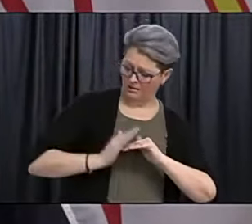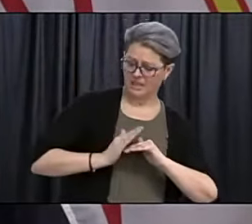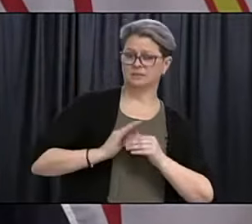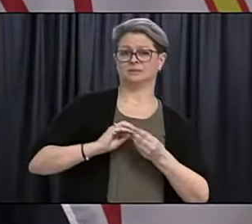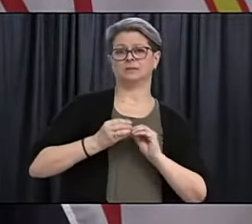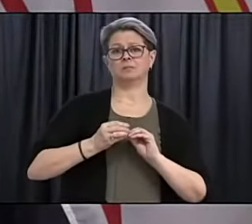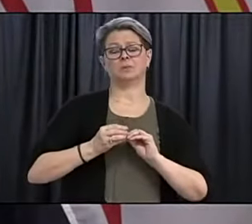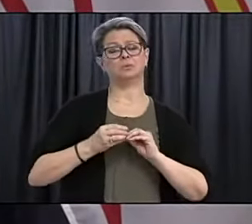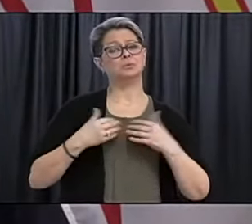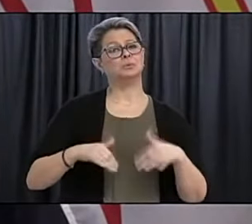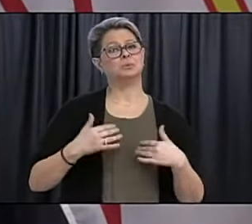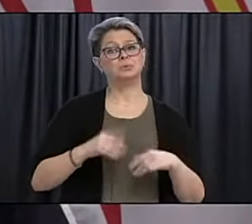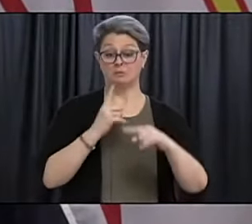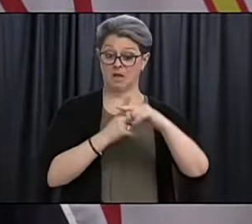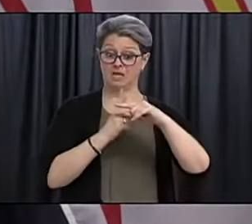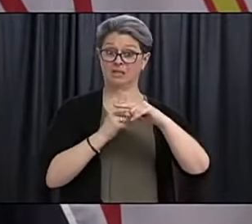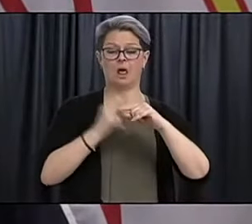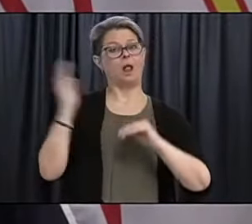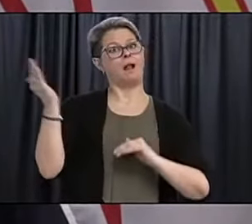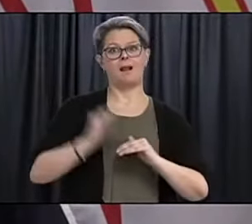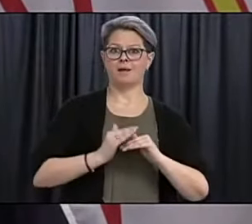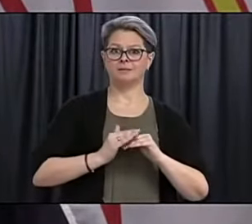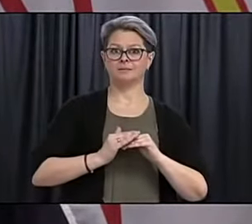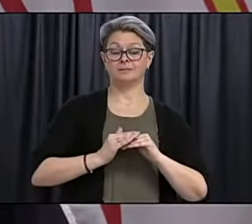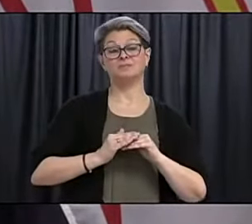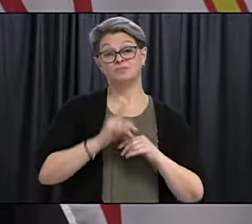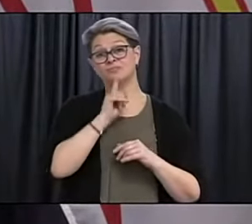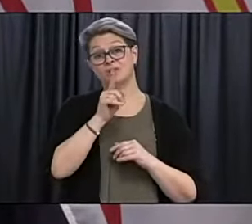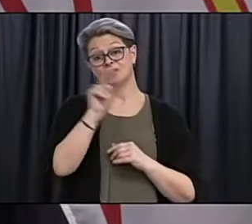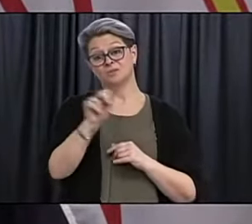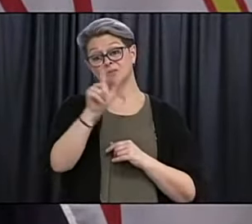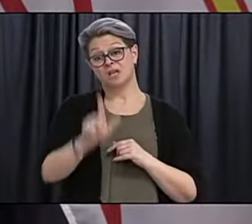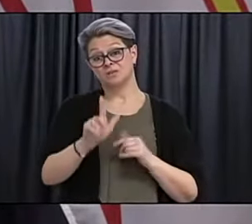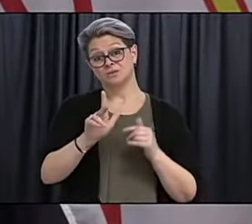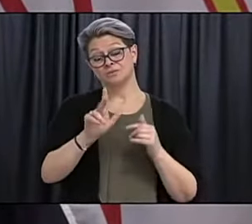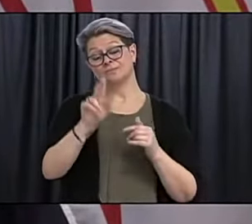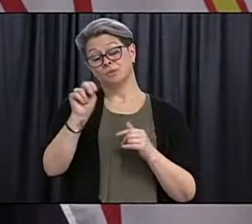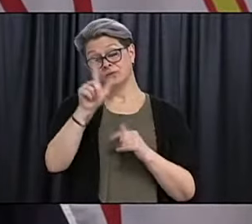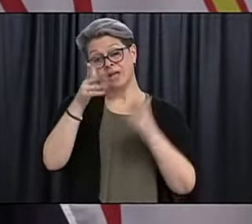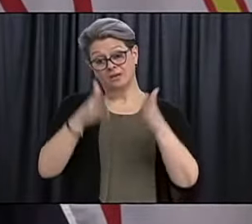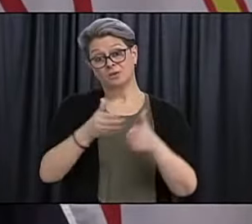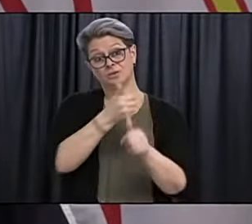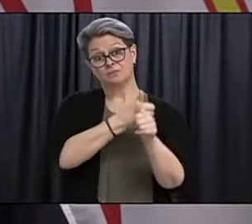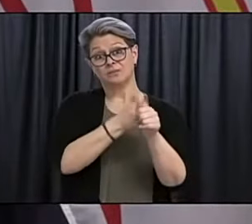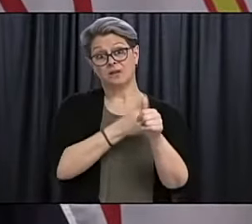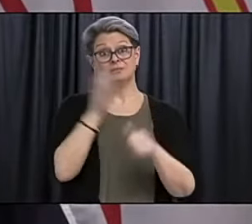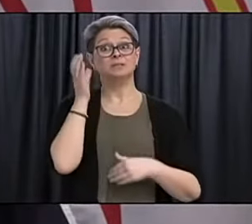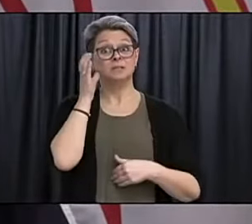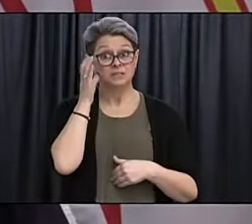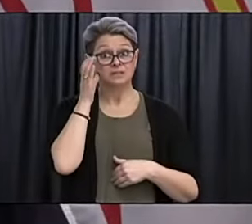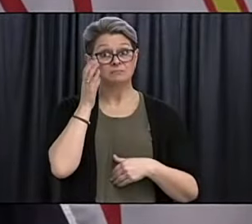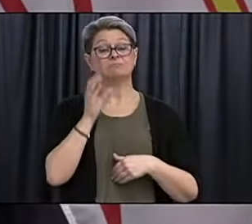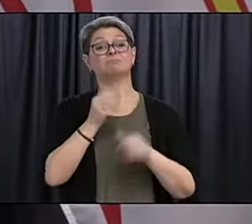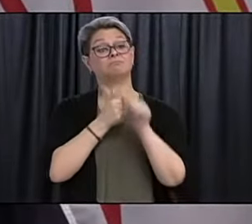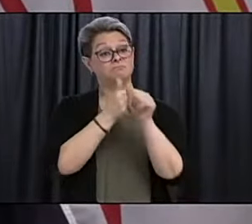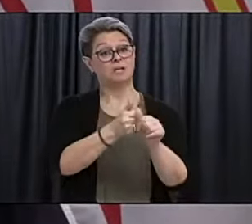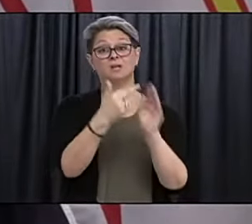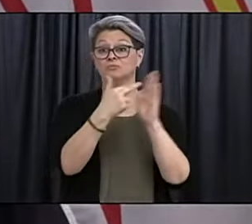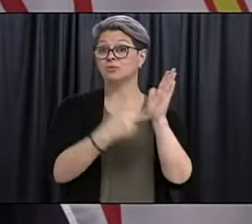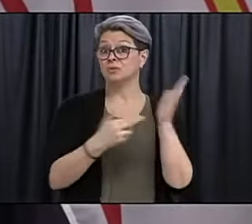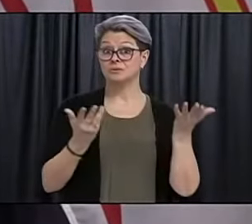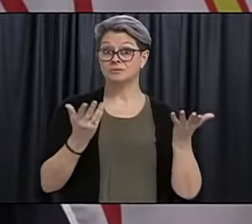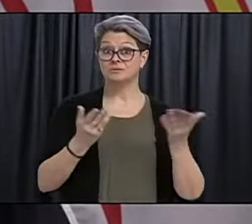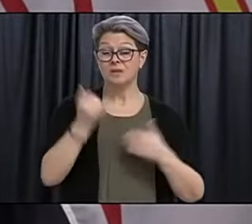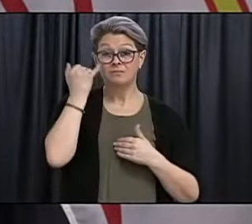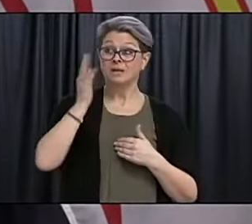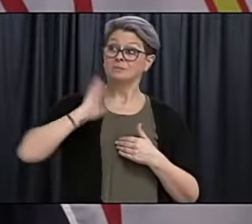um, and I think, you know, that people have listened and I think, I think this certainly, uh, scared people to see a hundred cases in